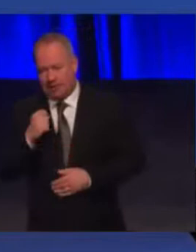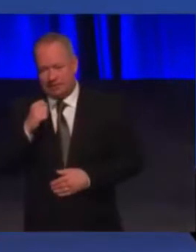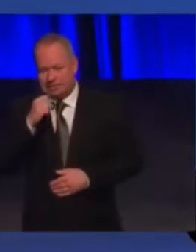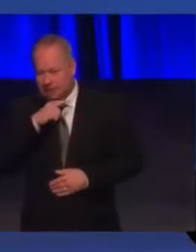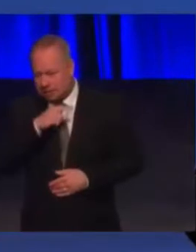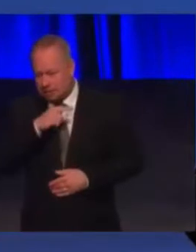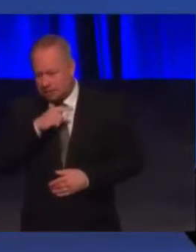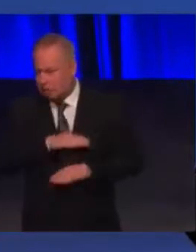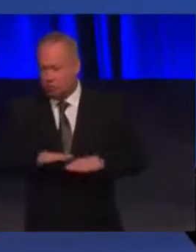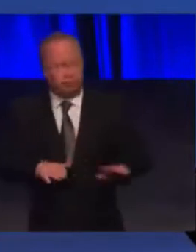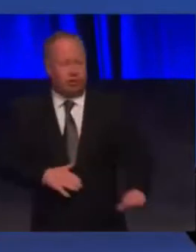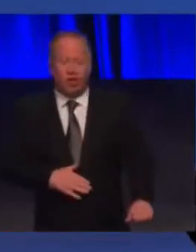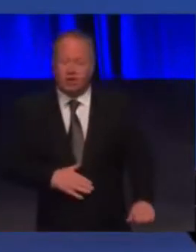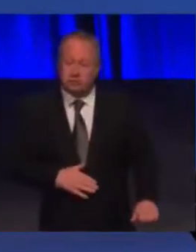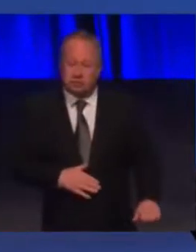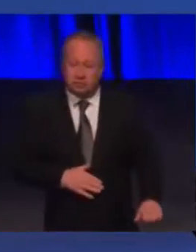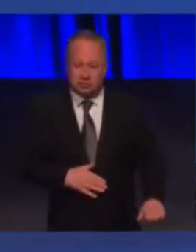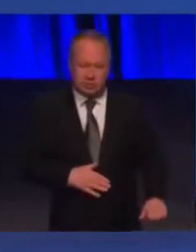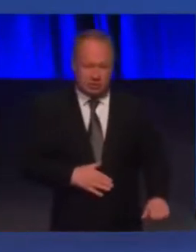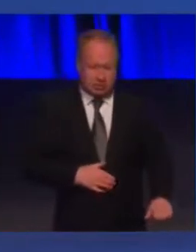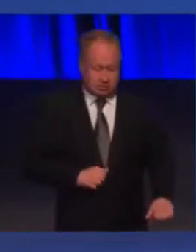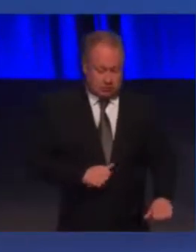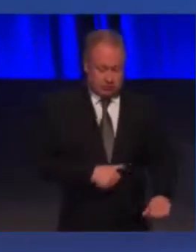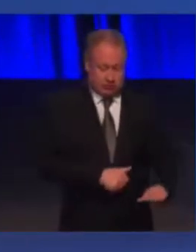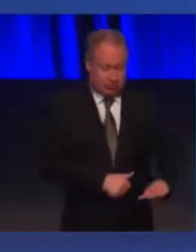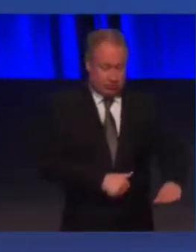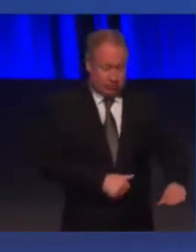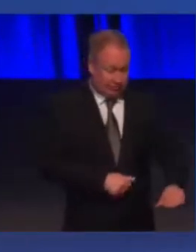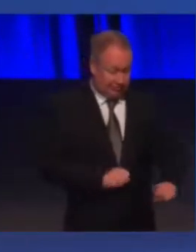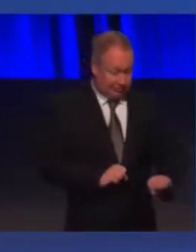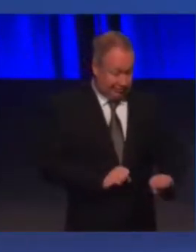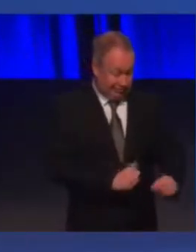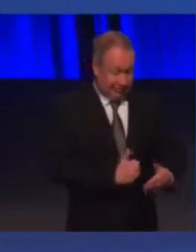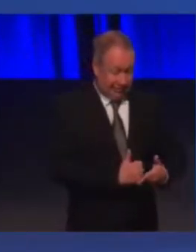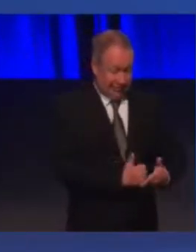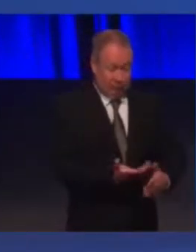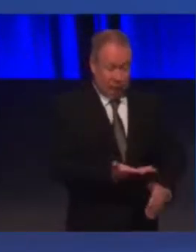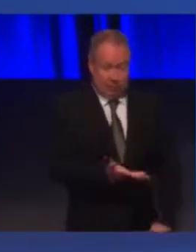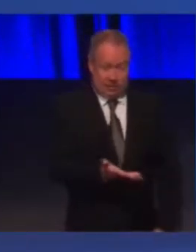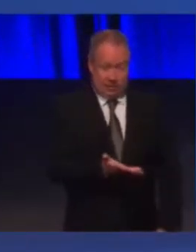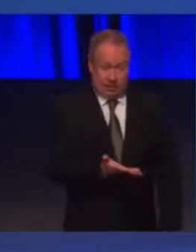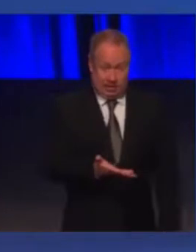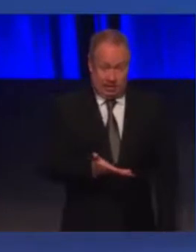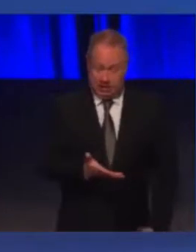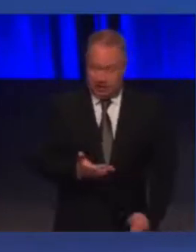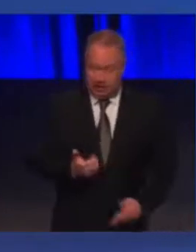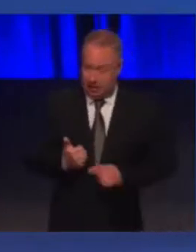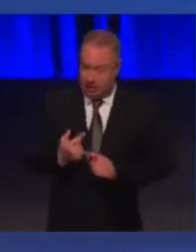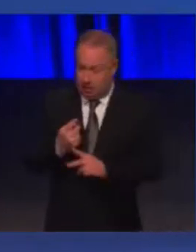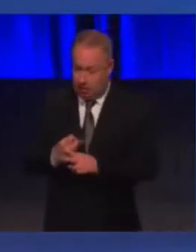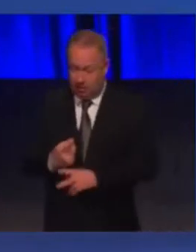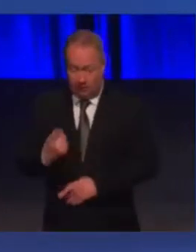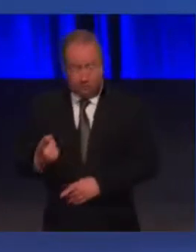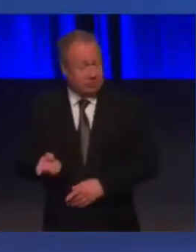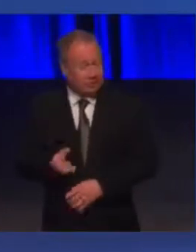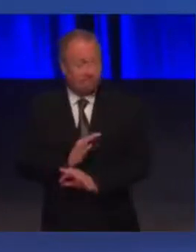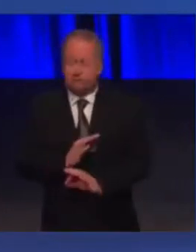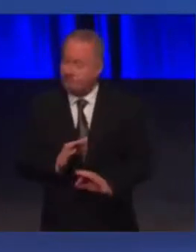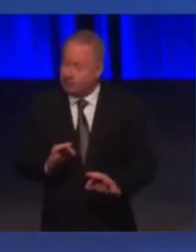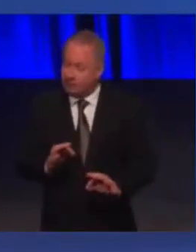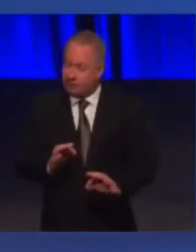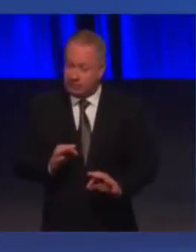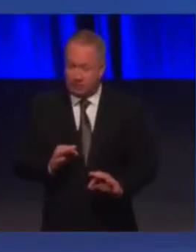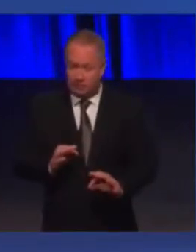anymore because God help the ones that are coming after us. He can do nothing for himself, our boy. He